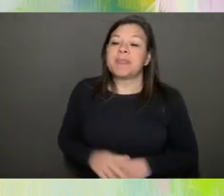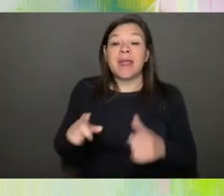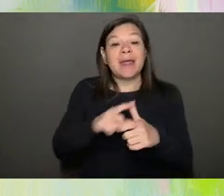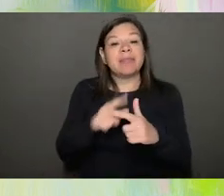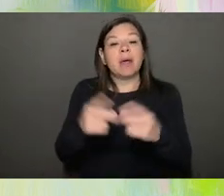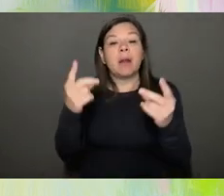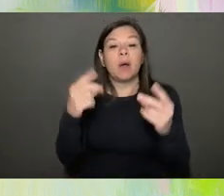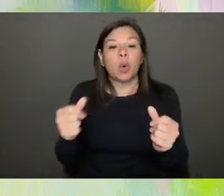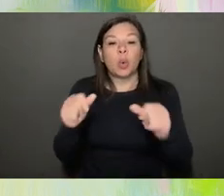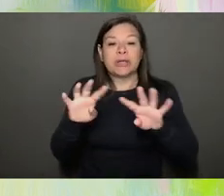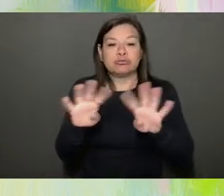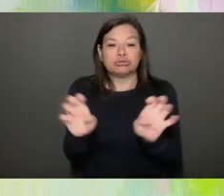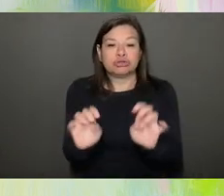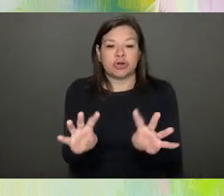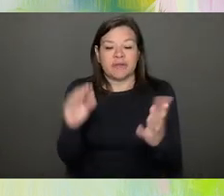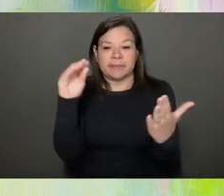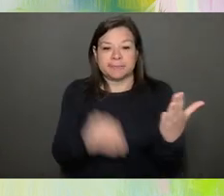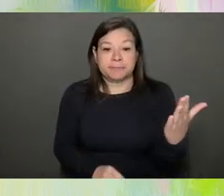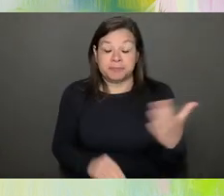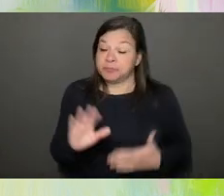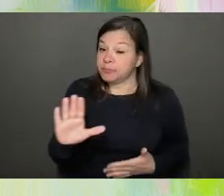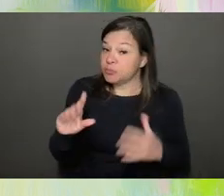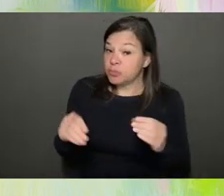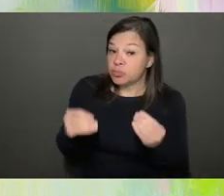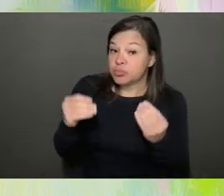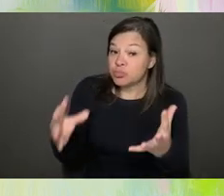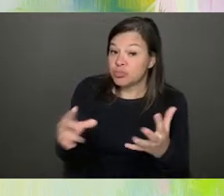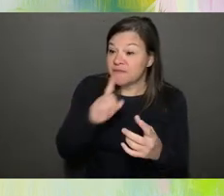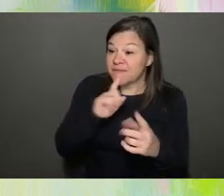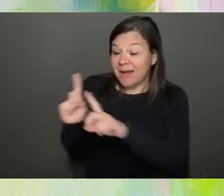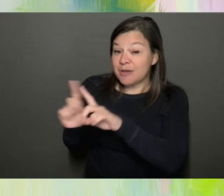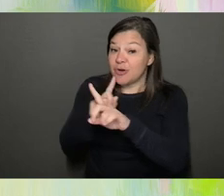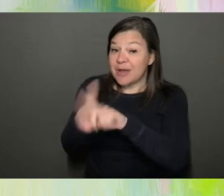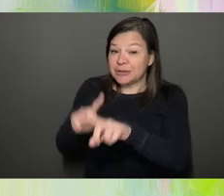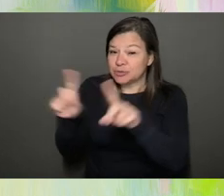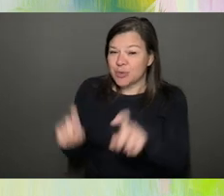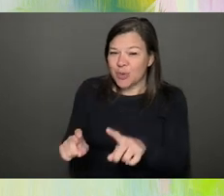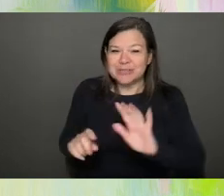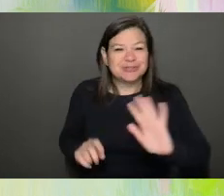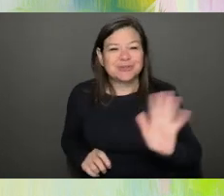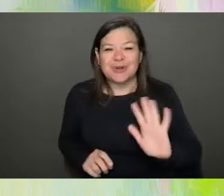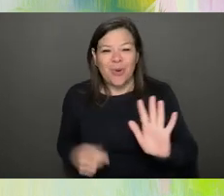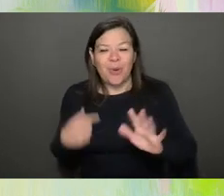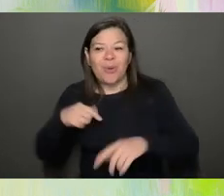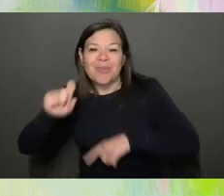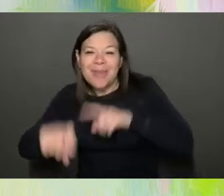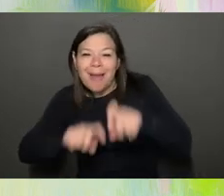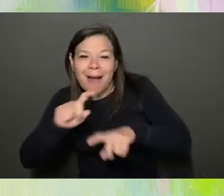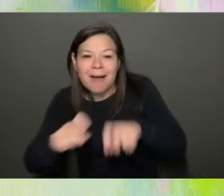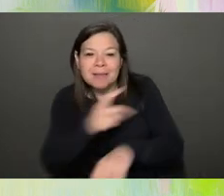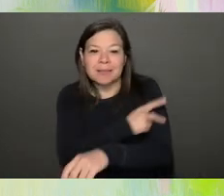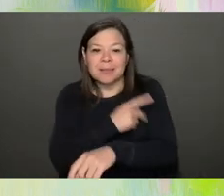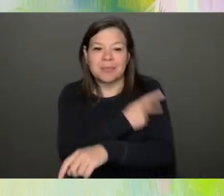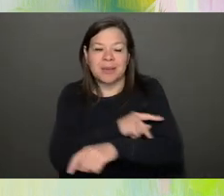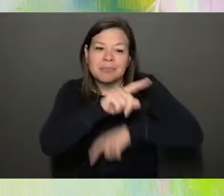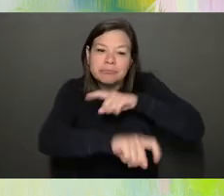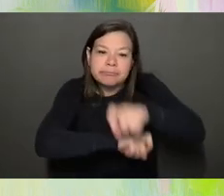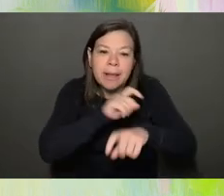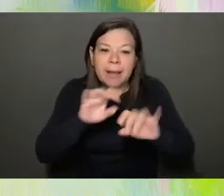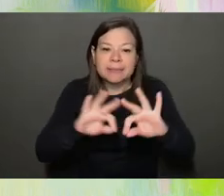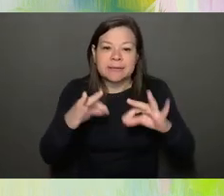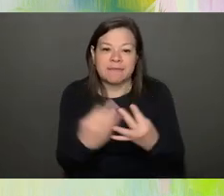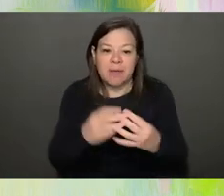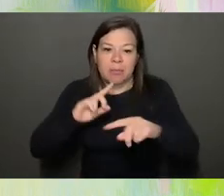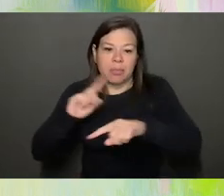take. And they didn't the provider didn't just answer the questions. They asked the other person, the patient or the family member to answer the